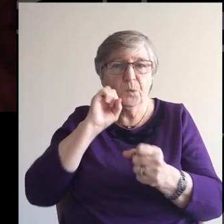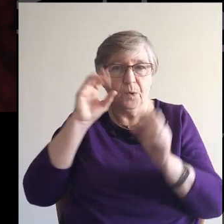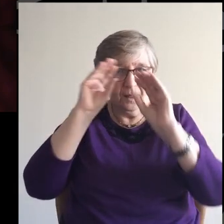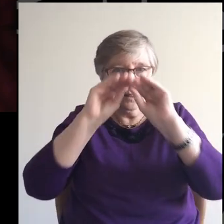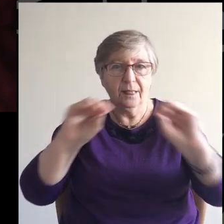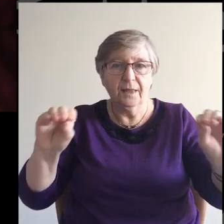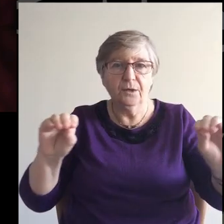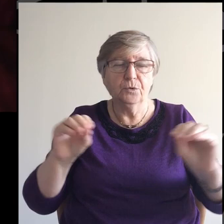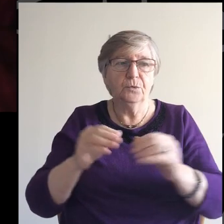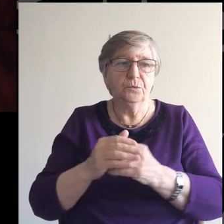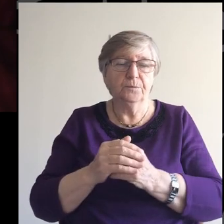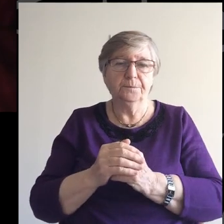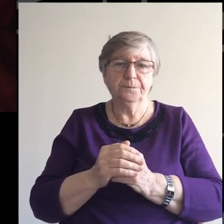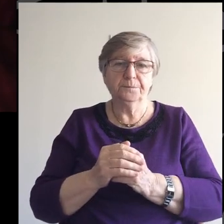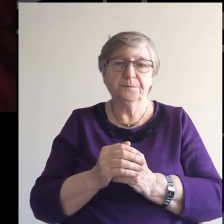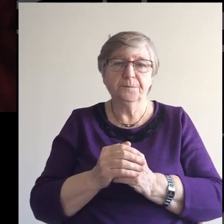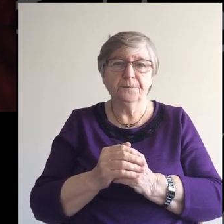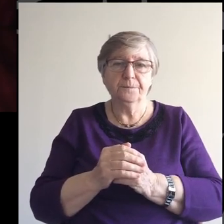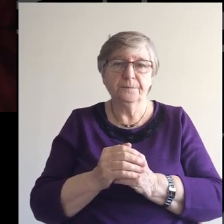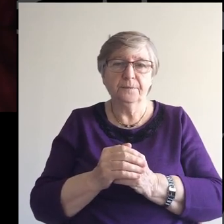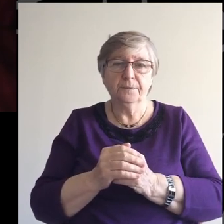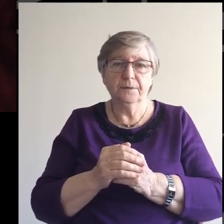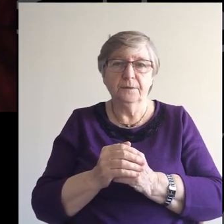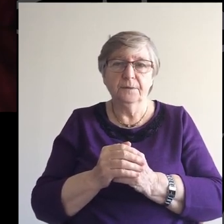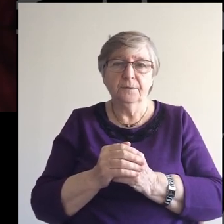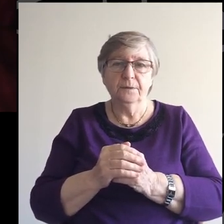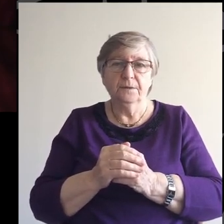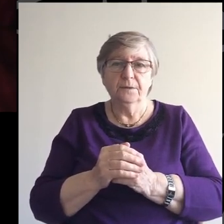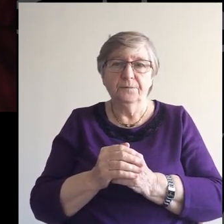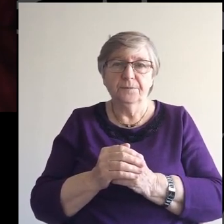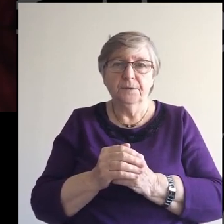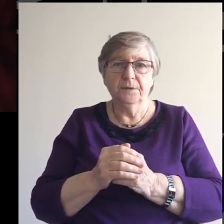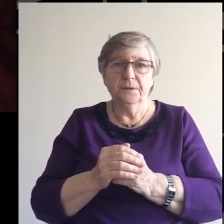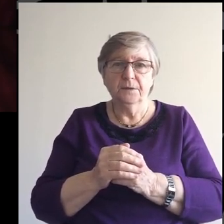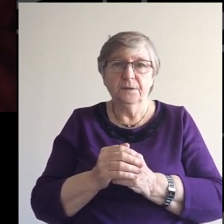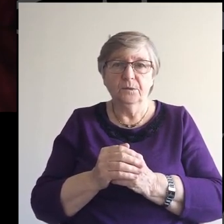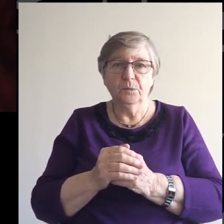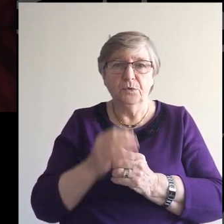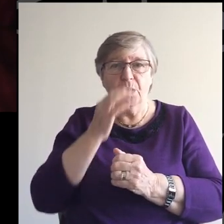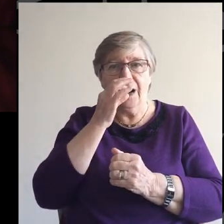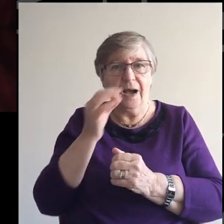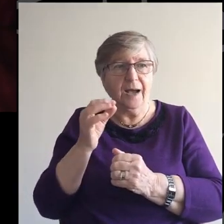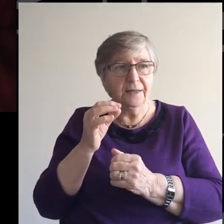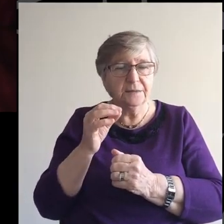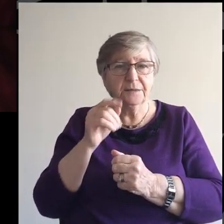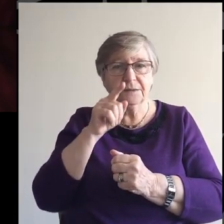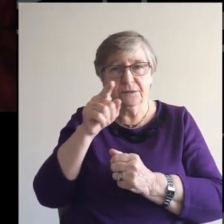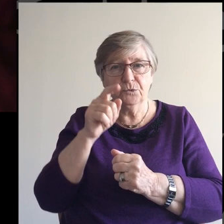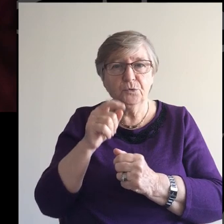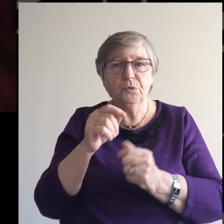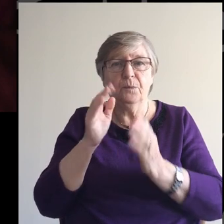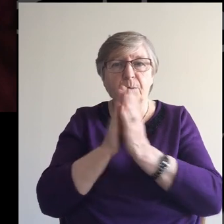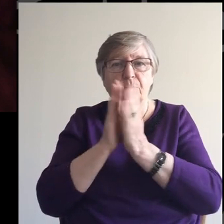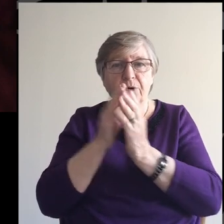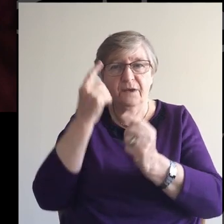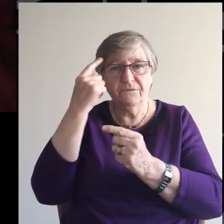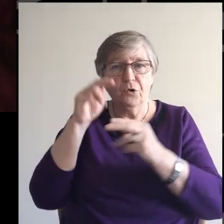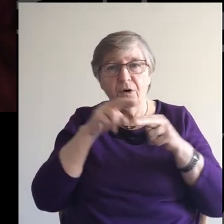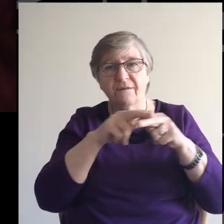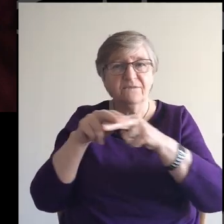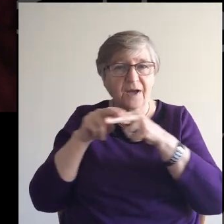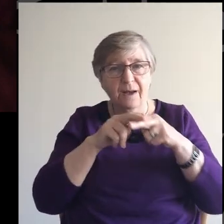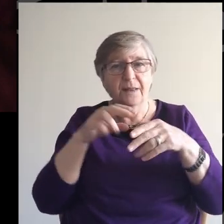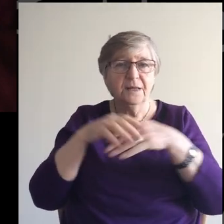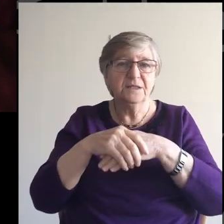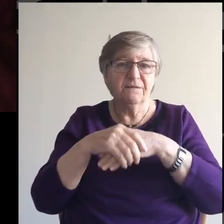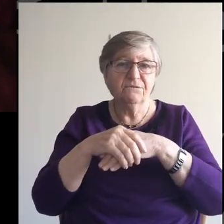we will let folks Know as soon as we can We do commend These folks Families And friends And